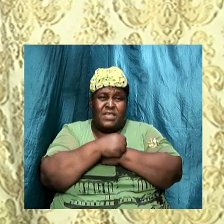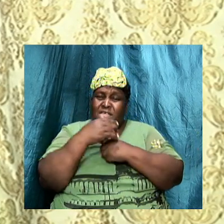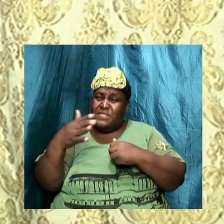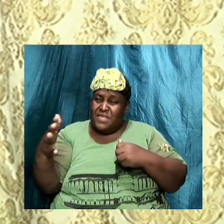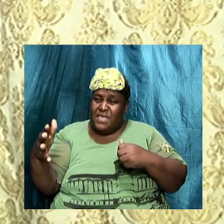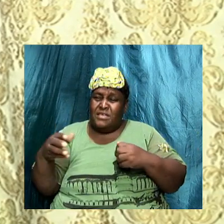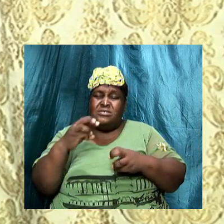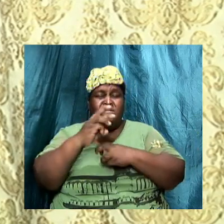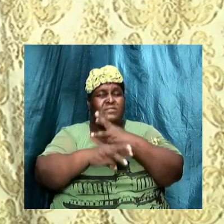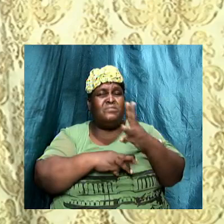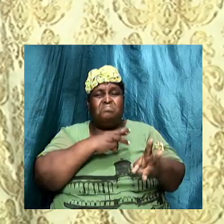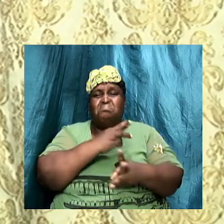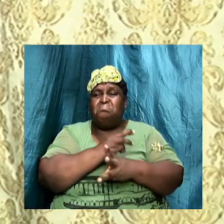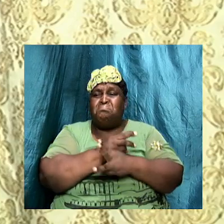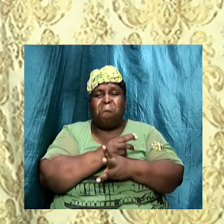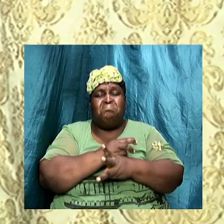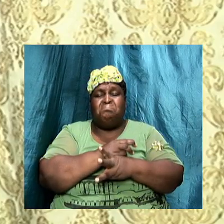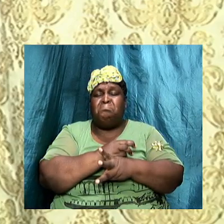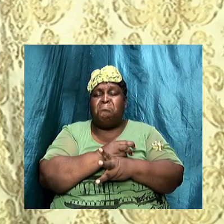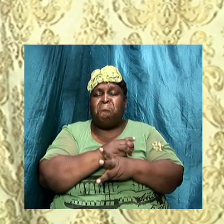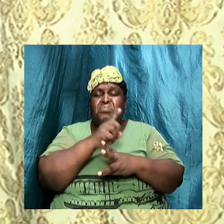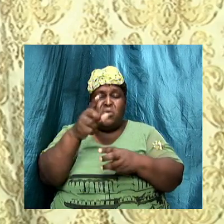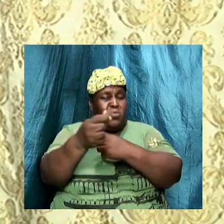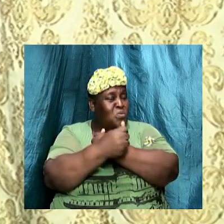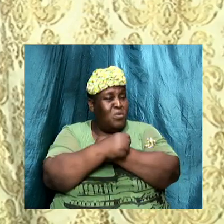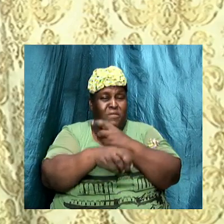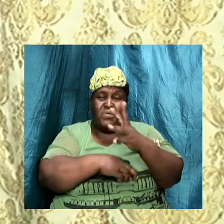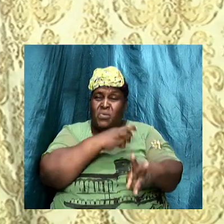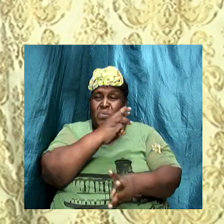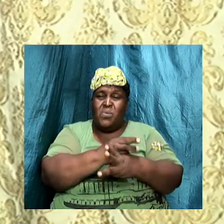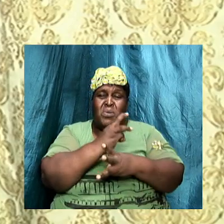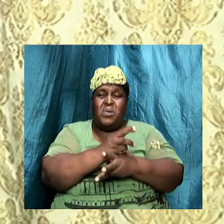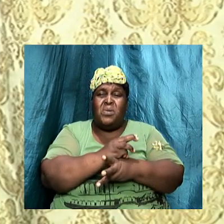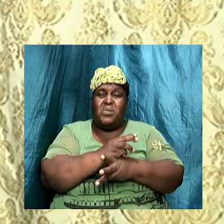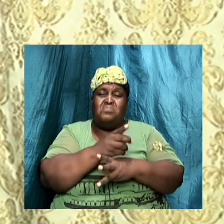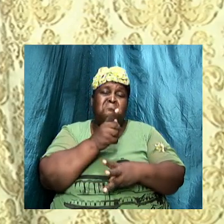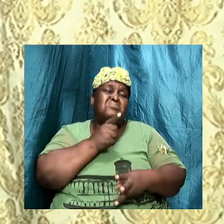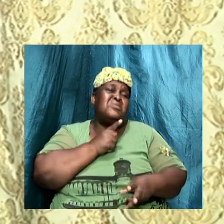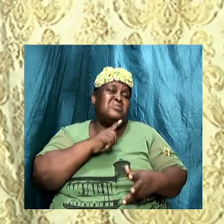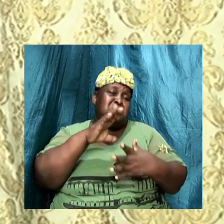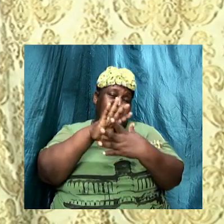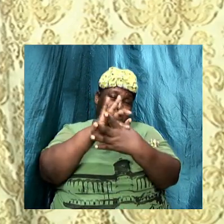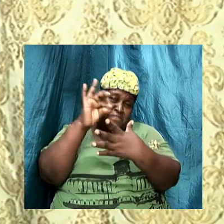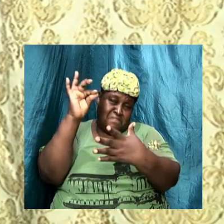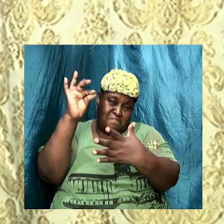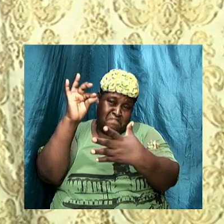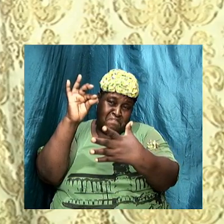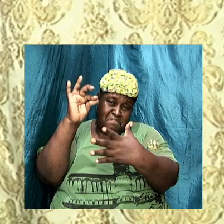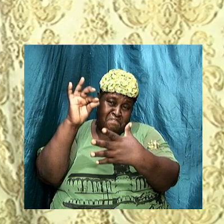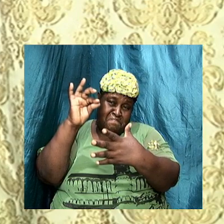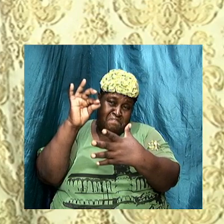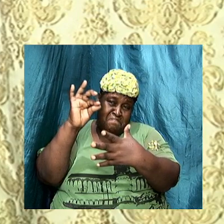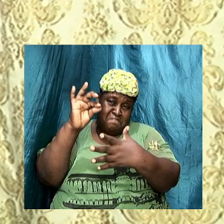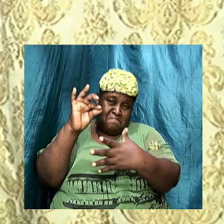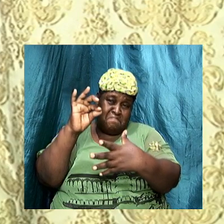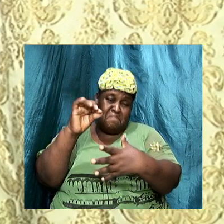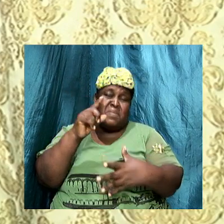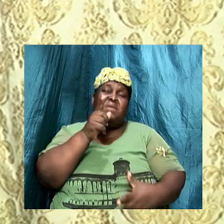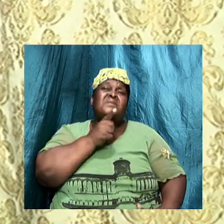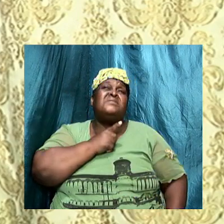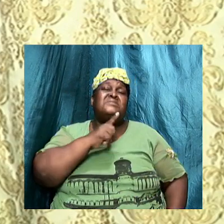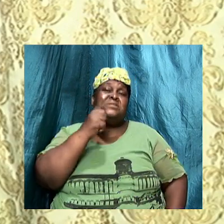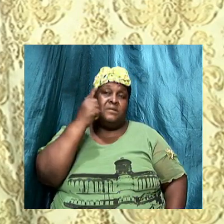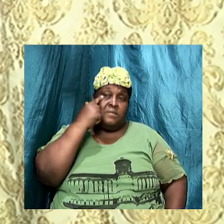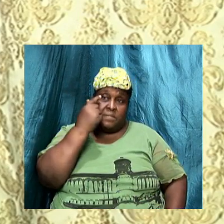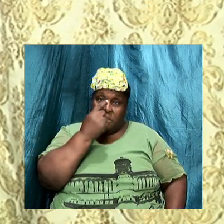Father is not in him. For all that is in the world is the lust of the flesh and the lust of the